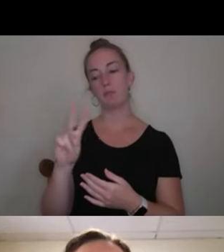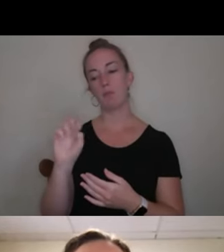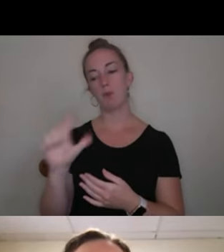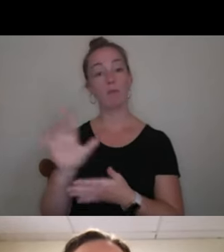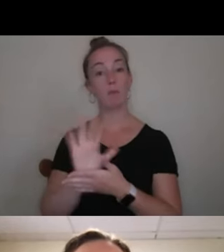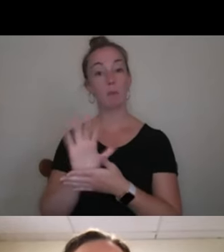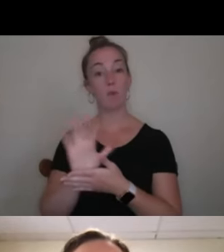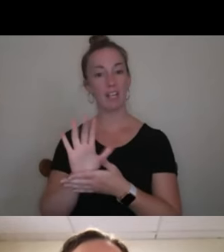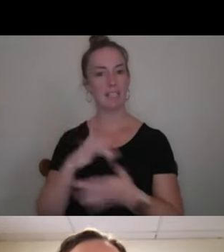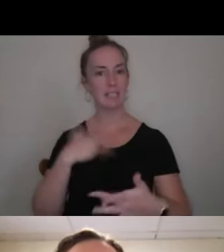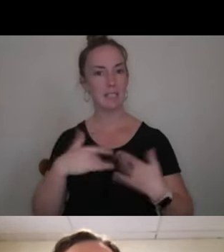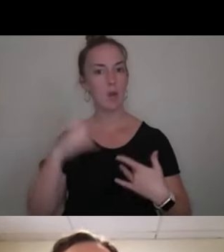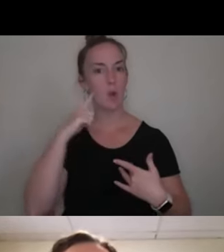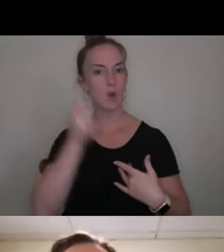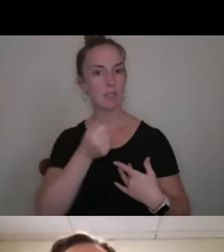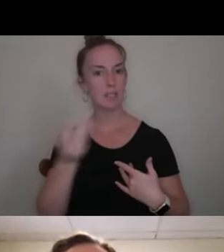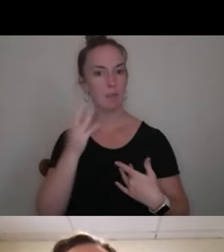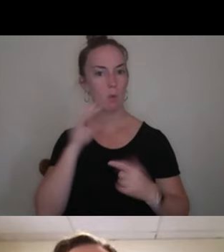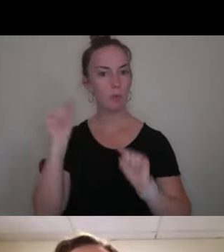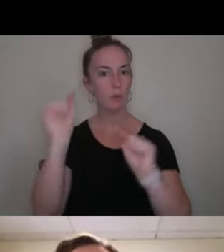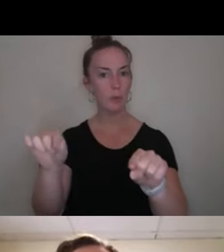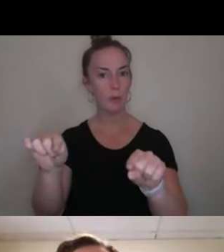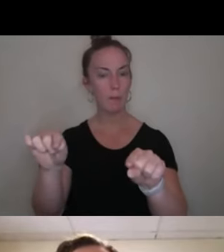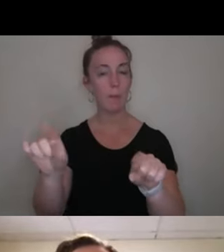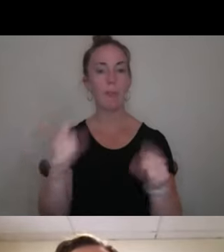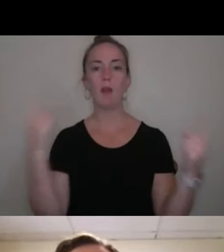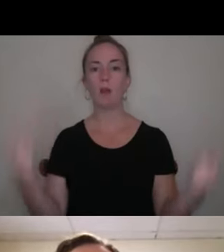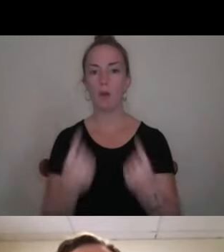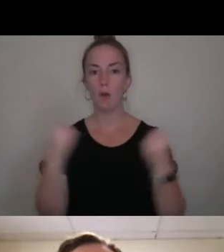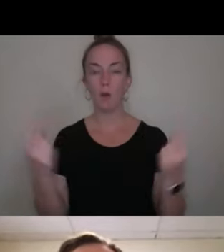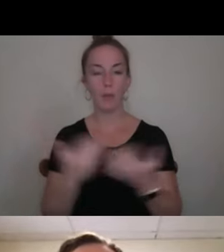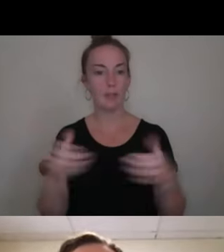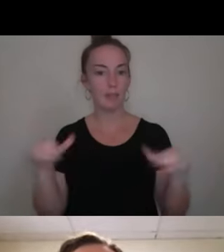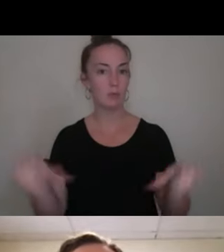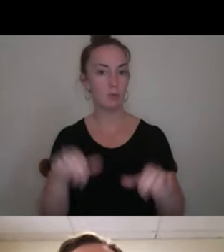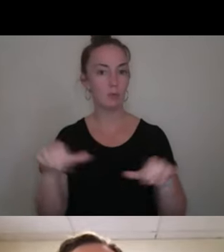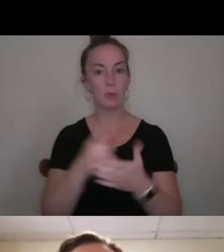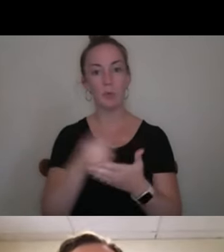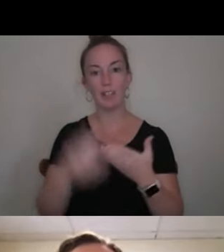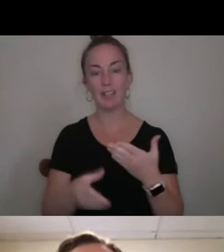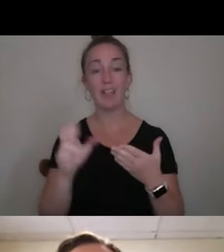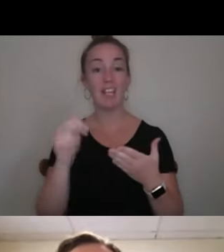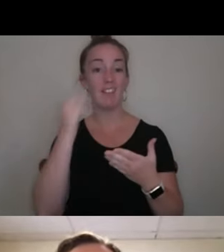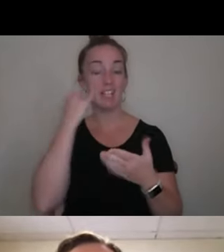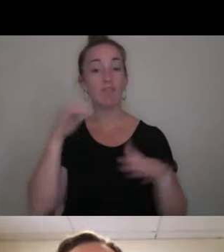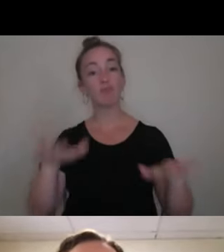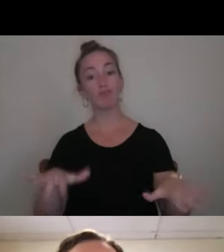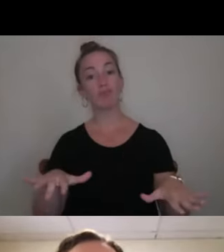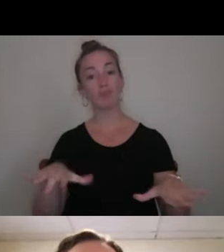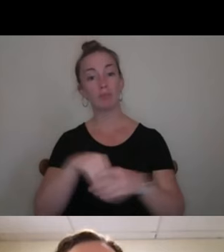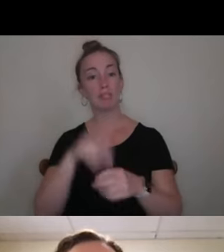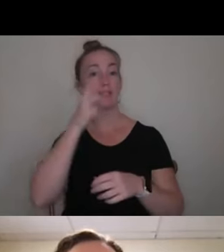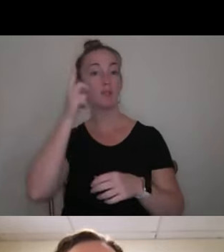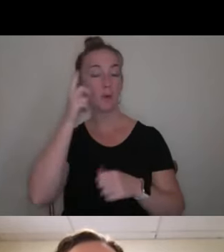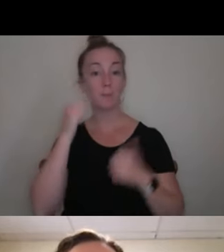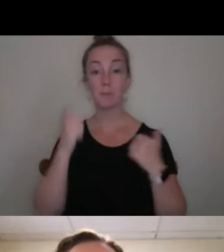that a few of them were going to go to that. But yeah, they always have stuff to do on weekends, even if it's just, you know, relaxing in their dorm rooms. Awesome.